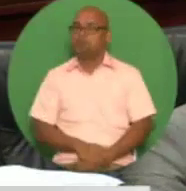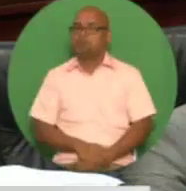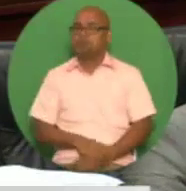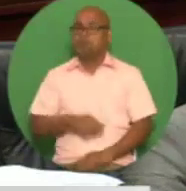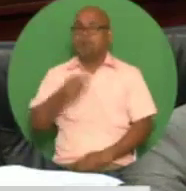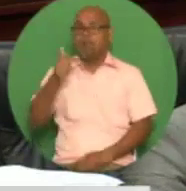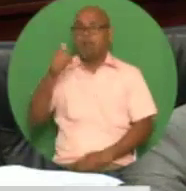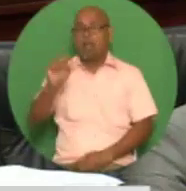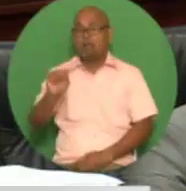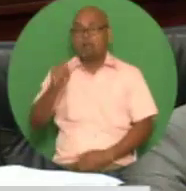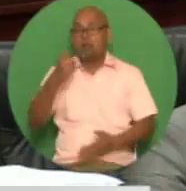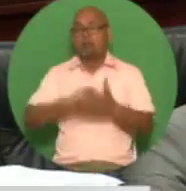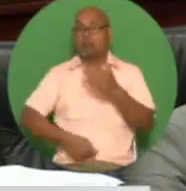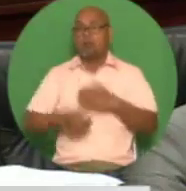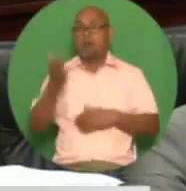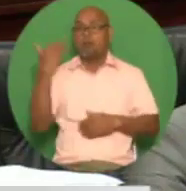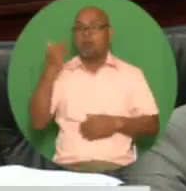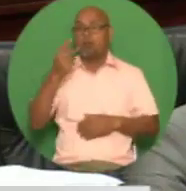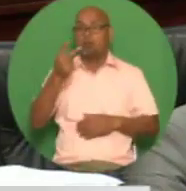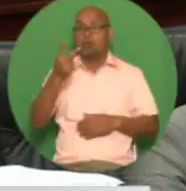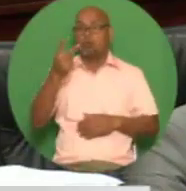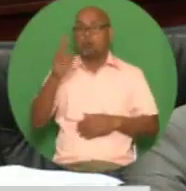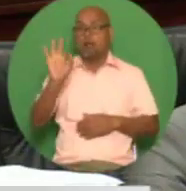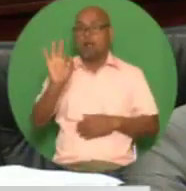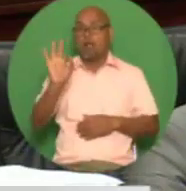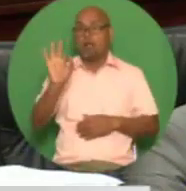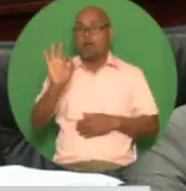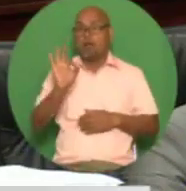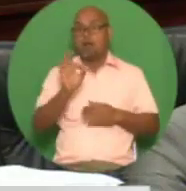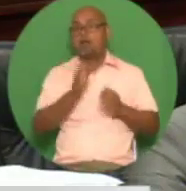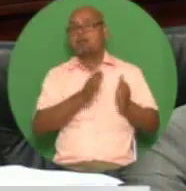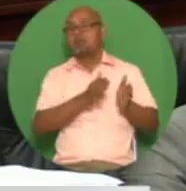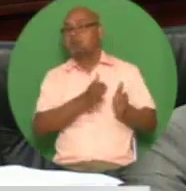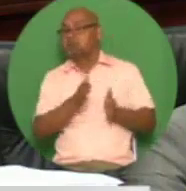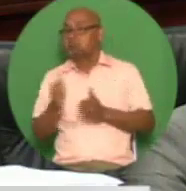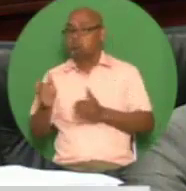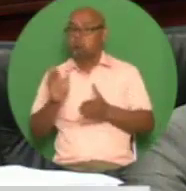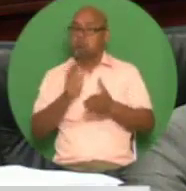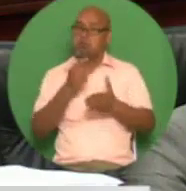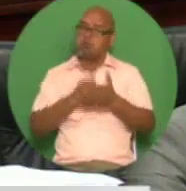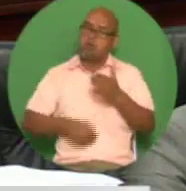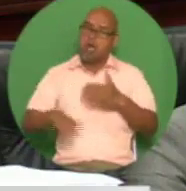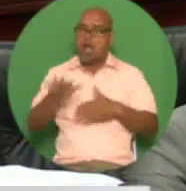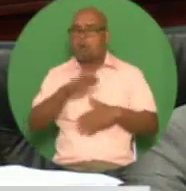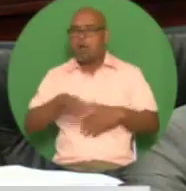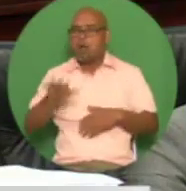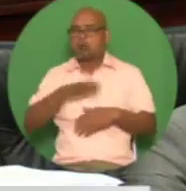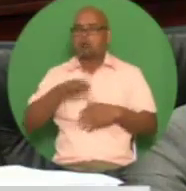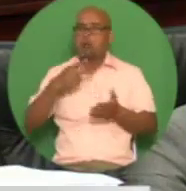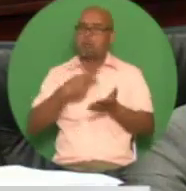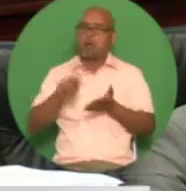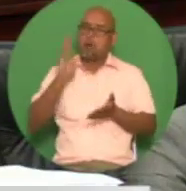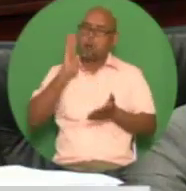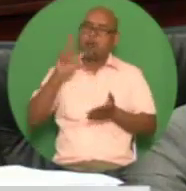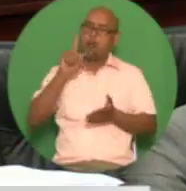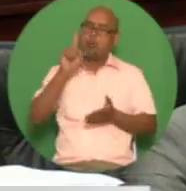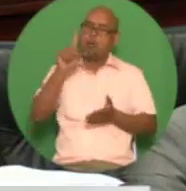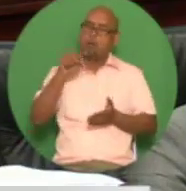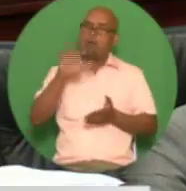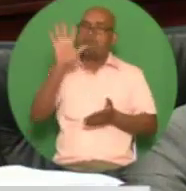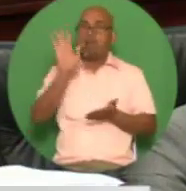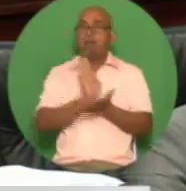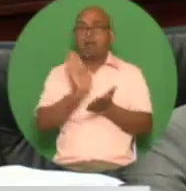has been a billion a of $29 period 2002 1.5 billion dollars money